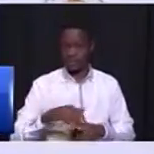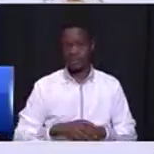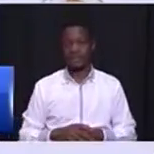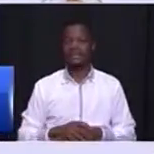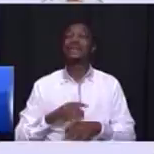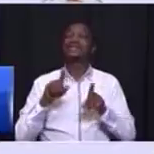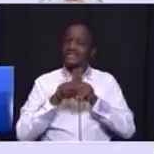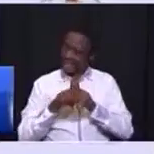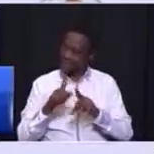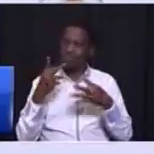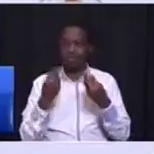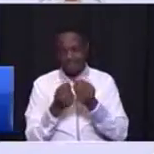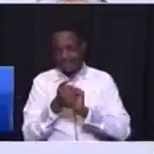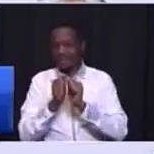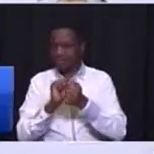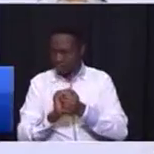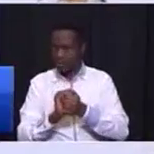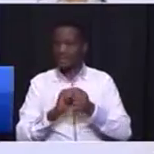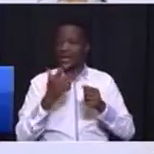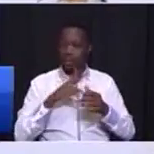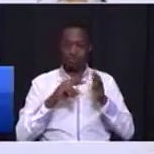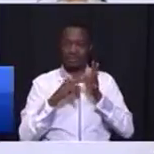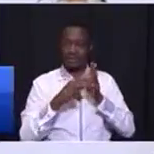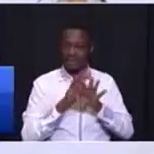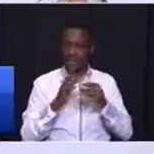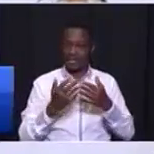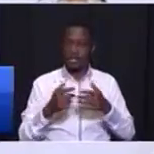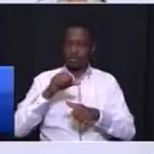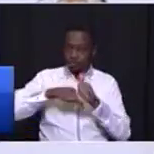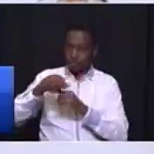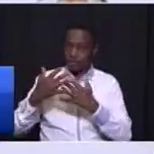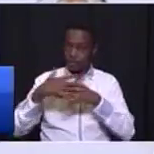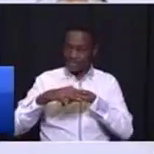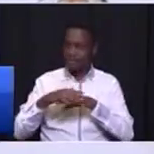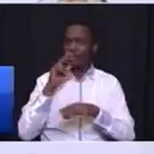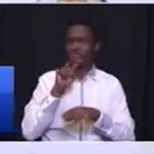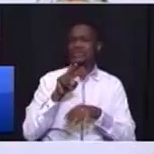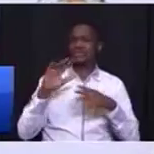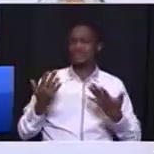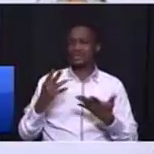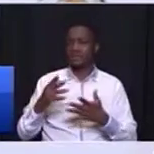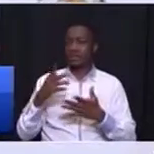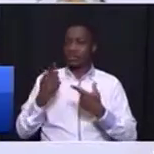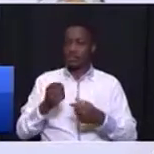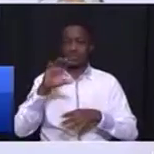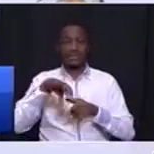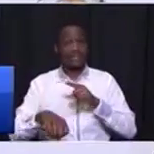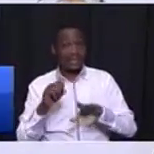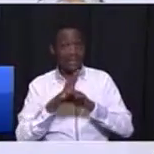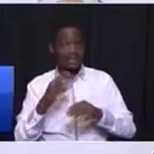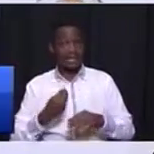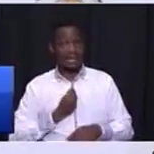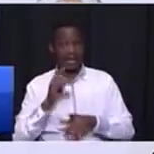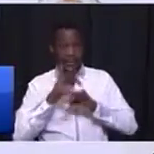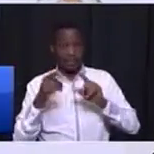as well I want a plan that shows on social cohesion and sports how do we take young people in these